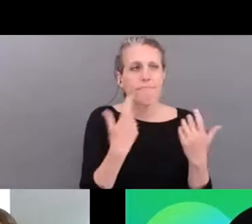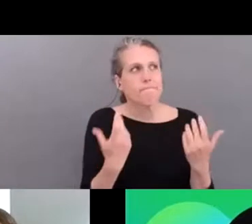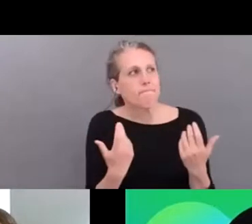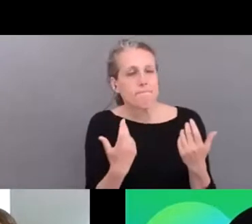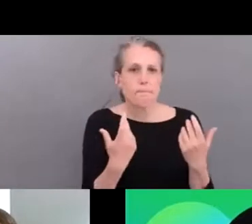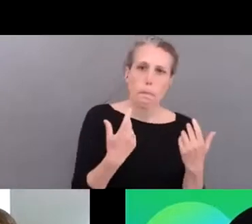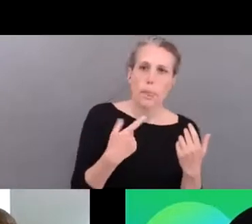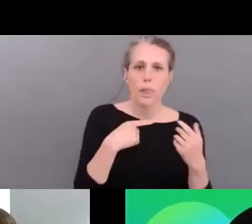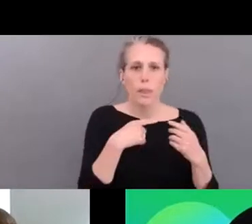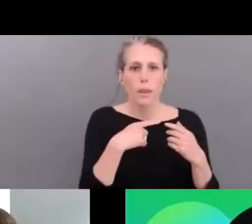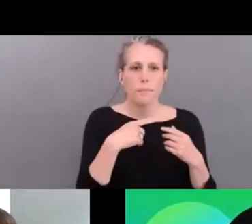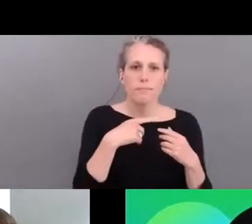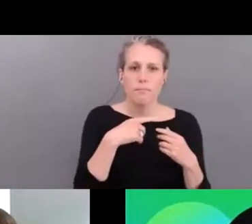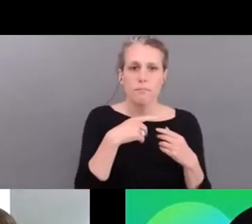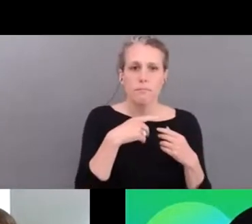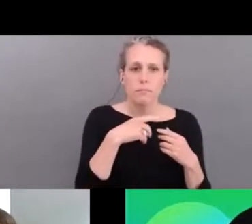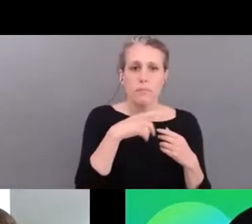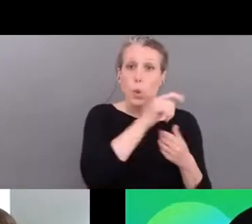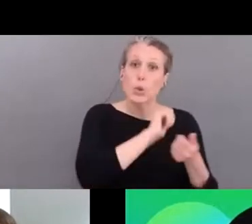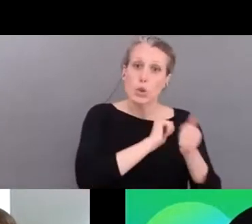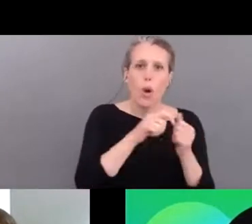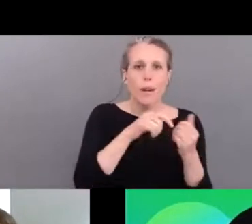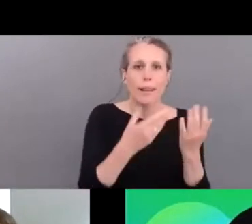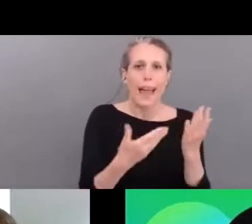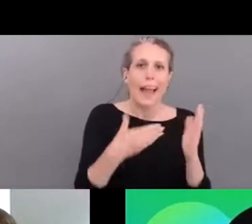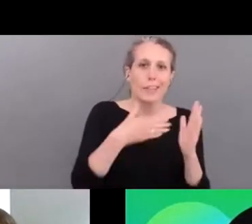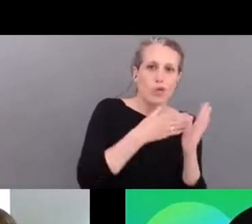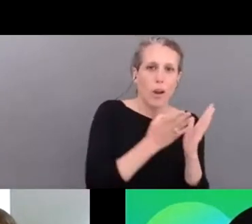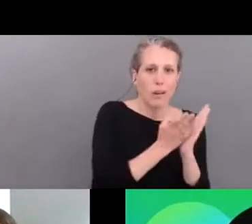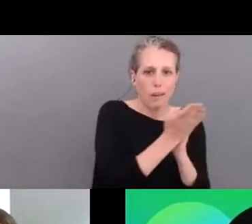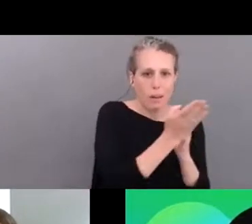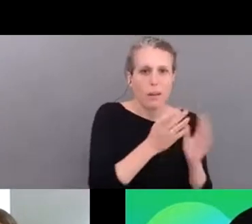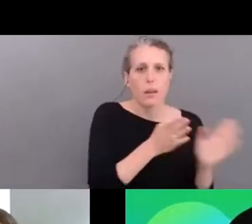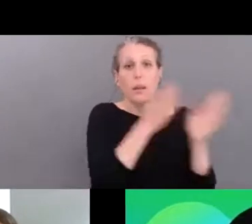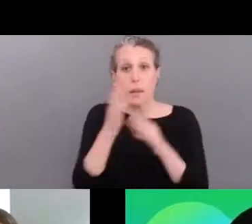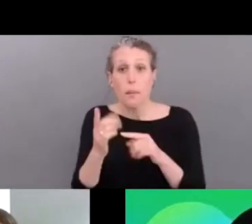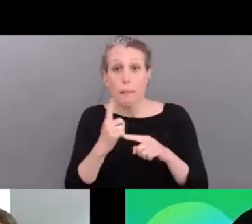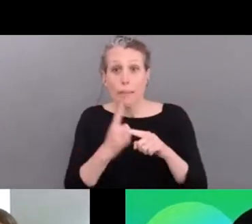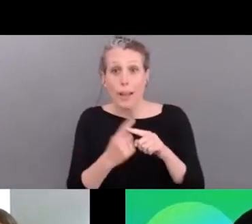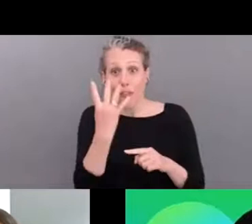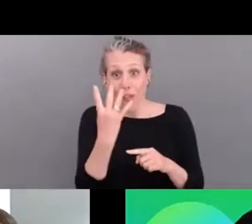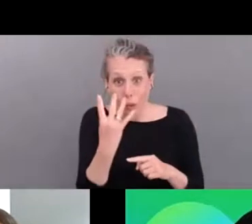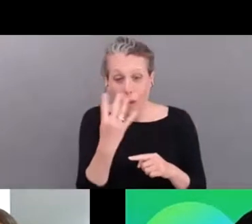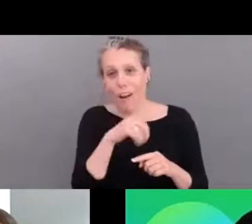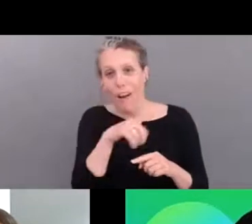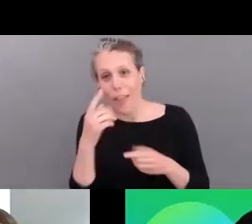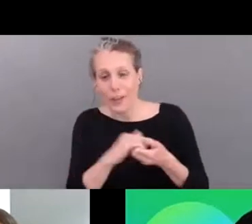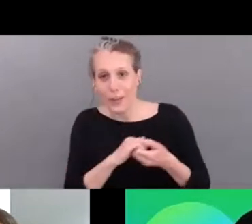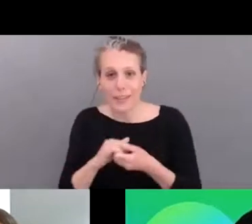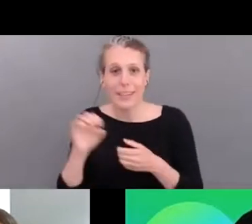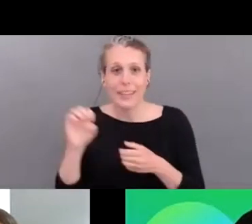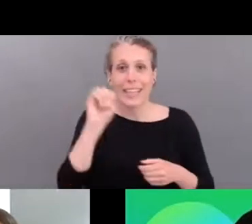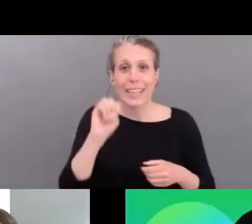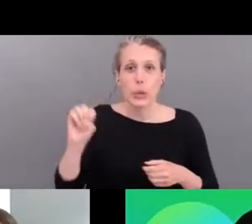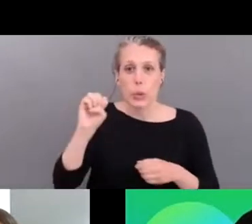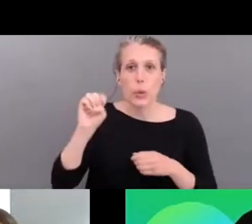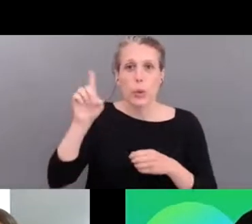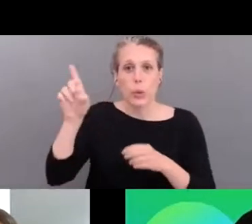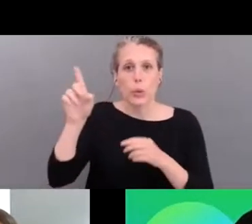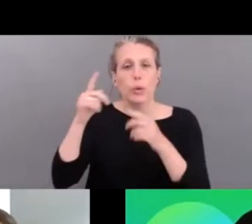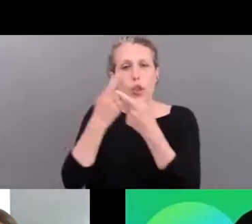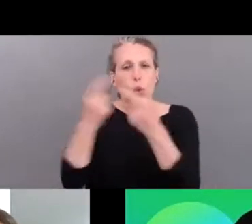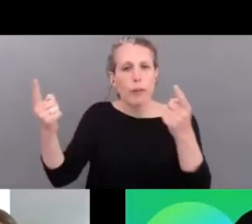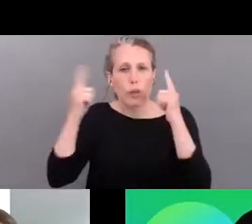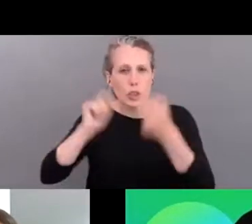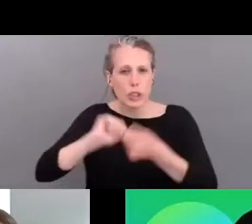another dimension to sport and then we have four other four other organizations the european union university sports organization